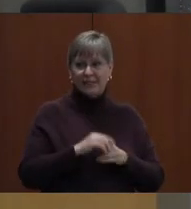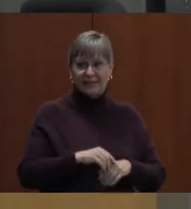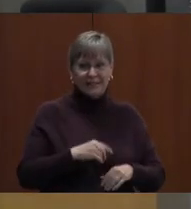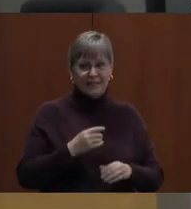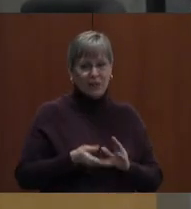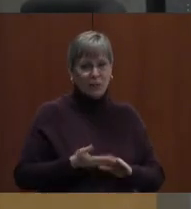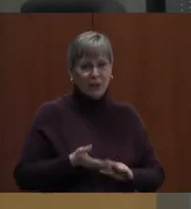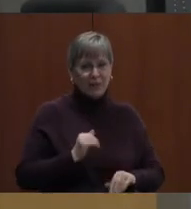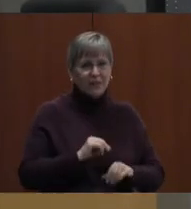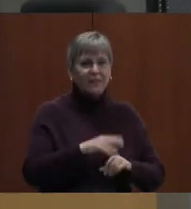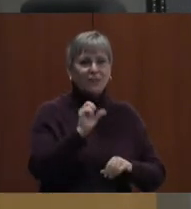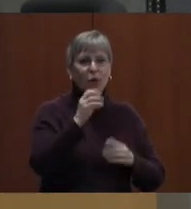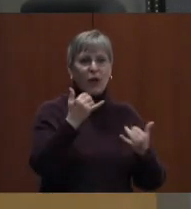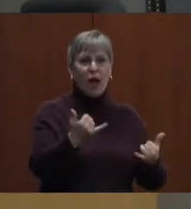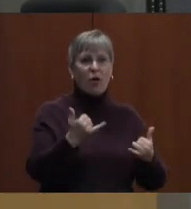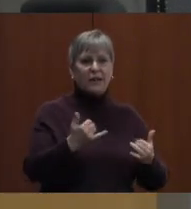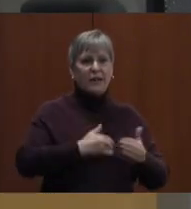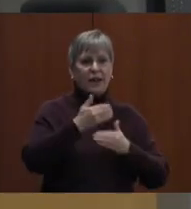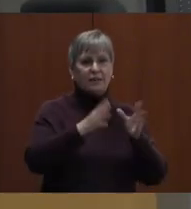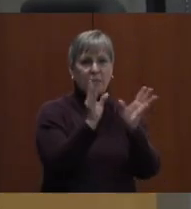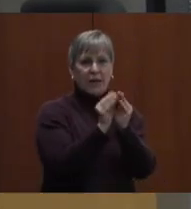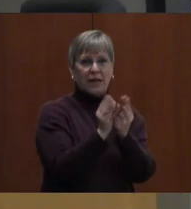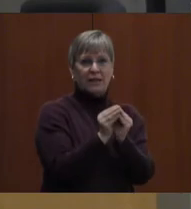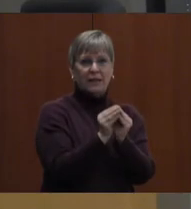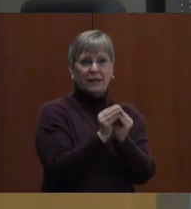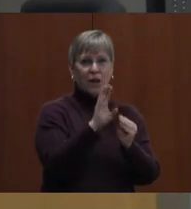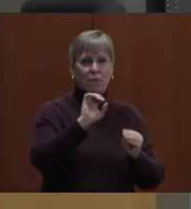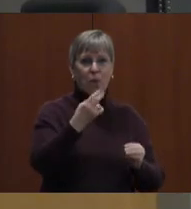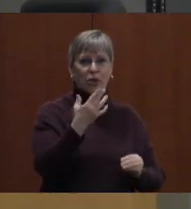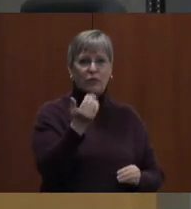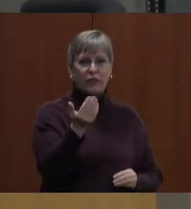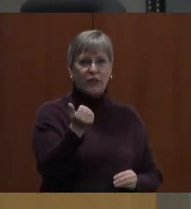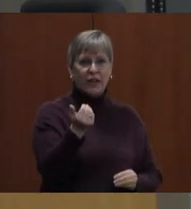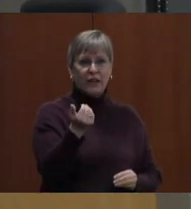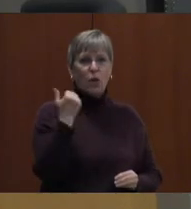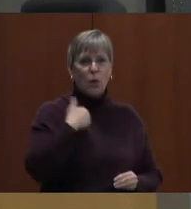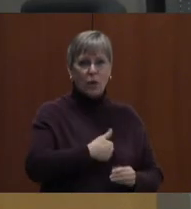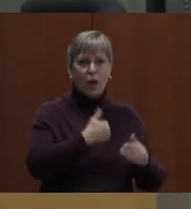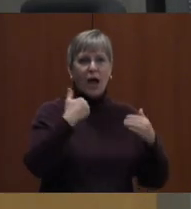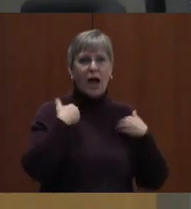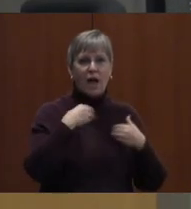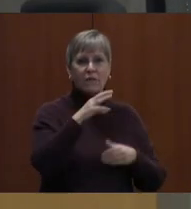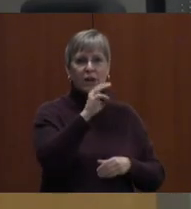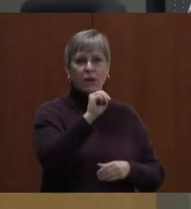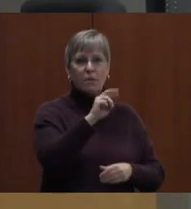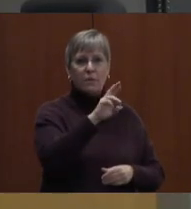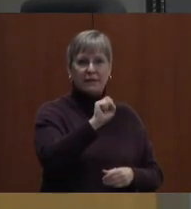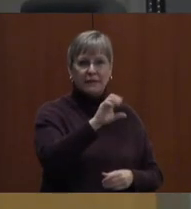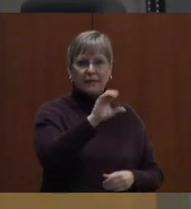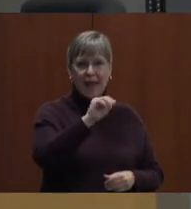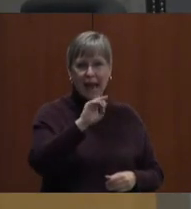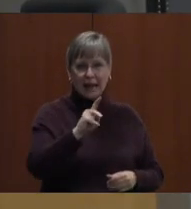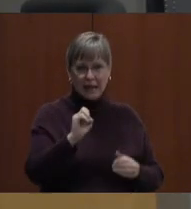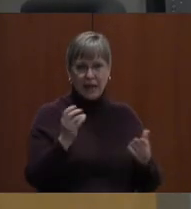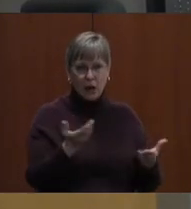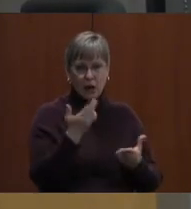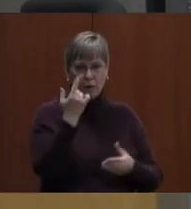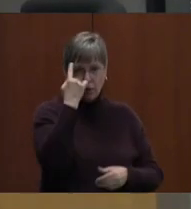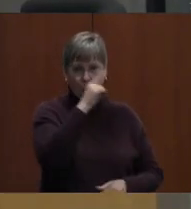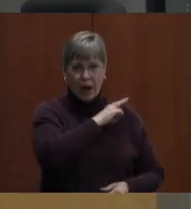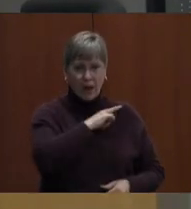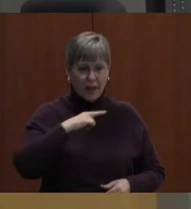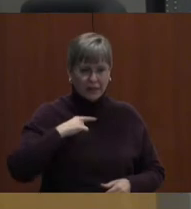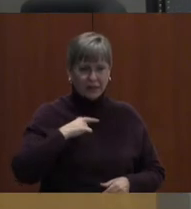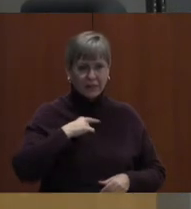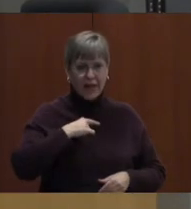Coming up at our next meeting, March 15th, we will have Mrs. Cade here for a legislative